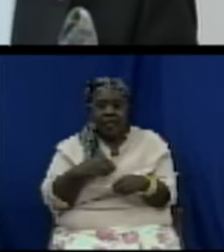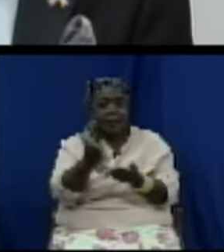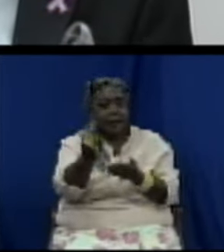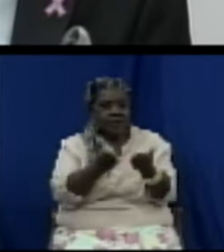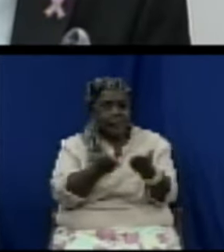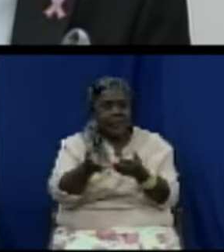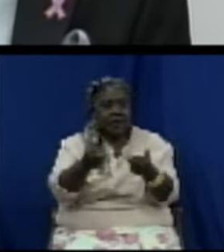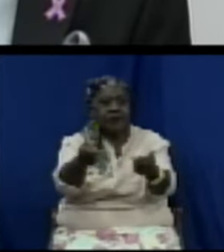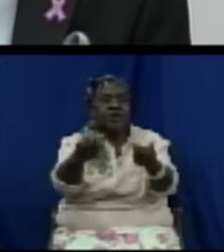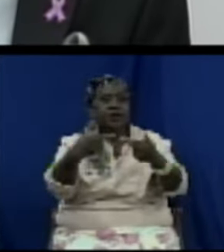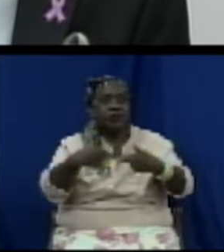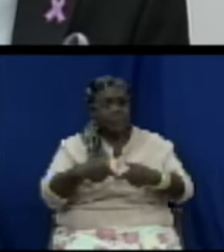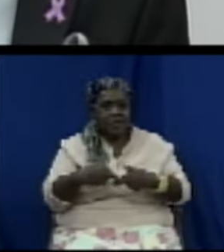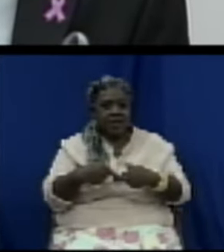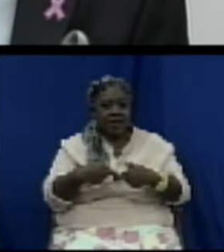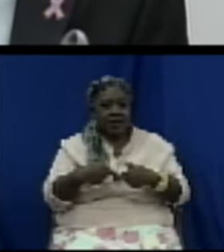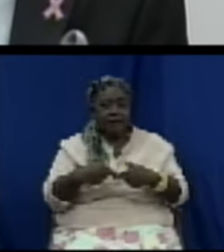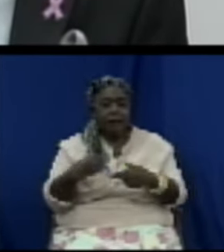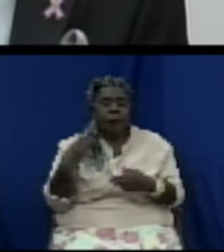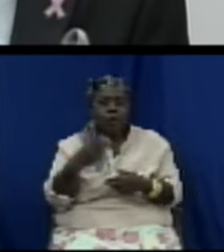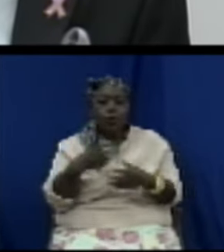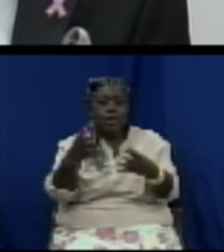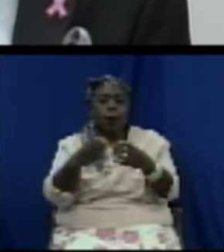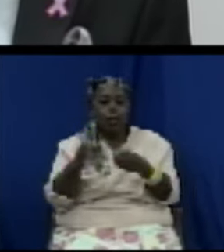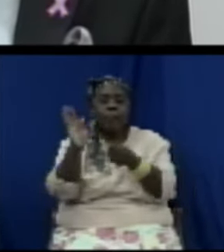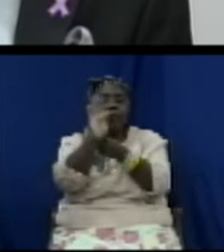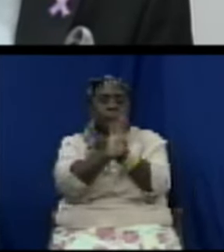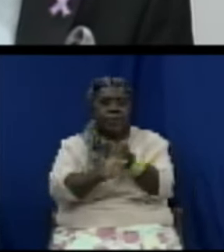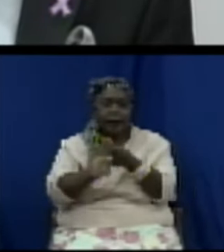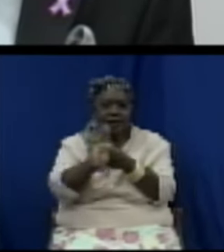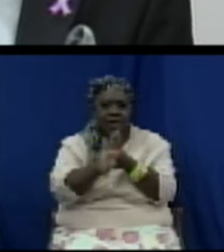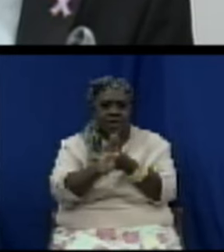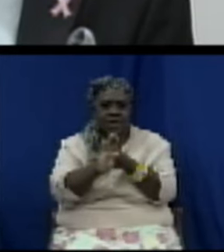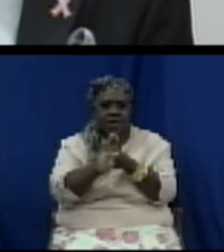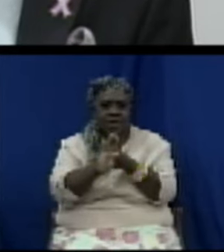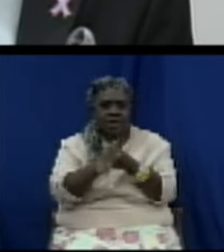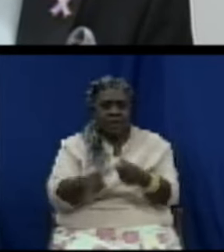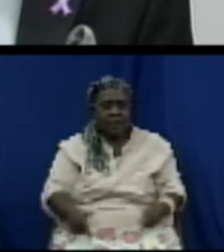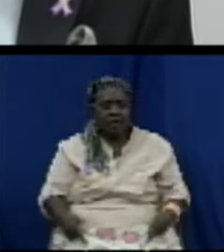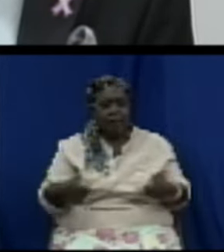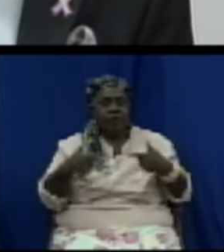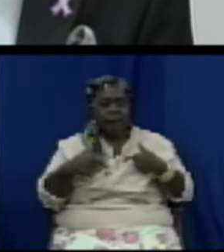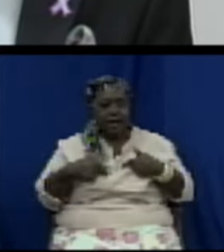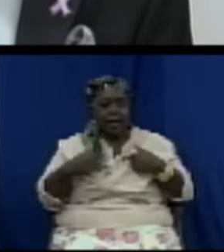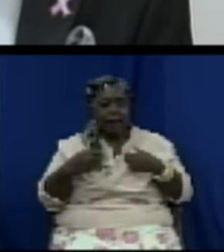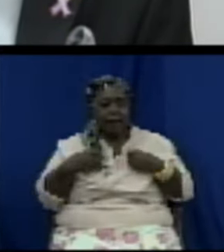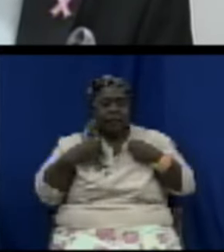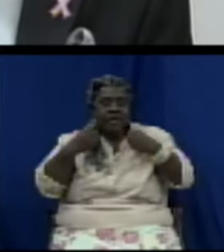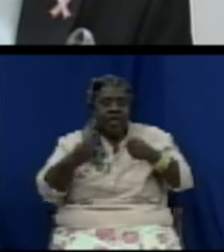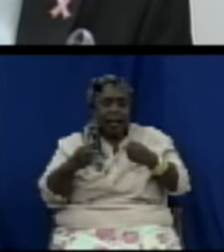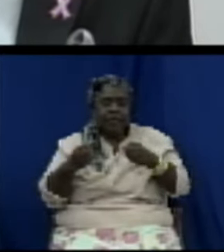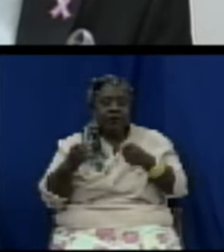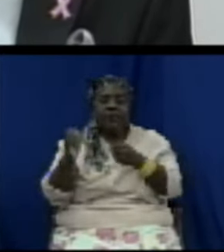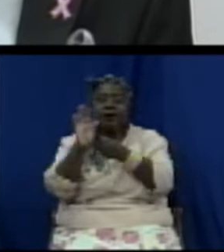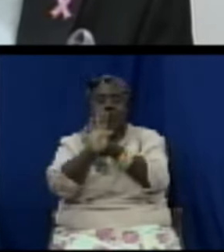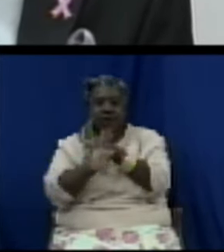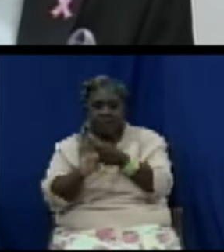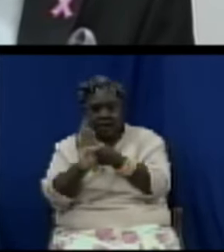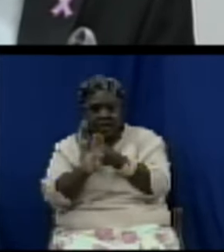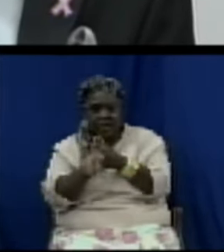there is appropriate protection of life of health and safety of consumers